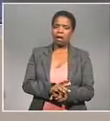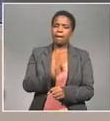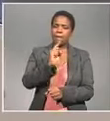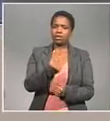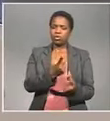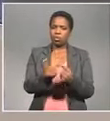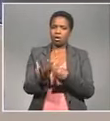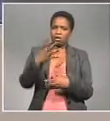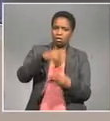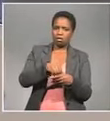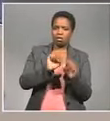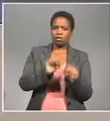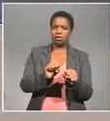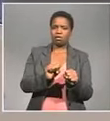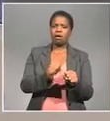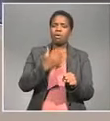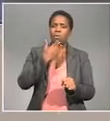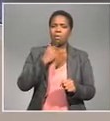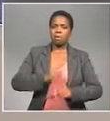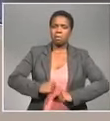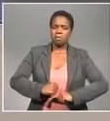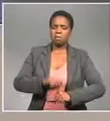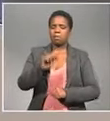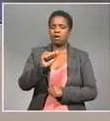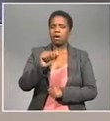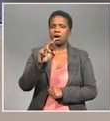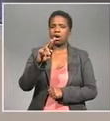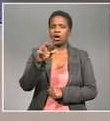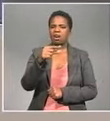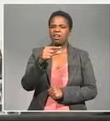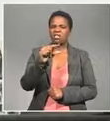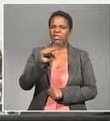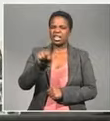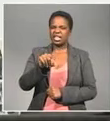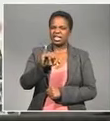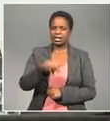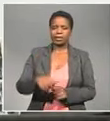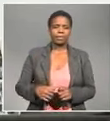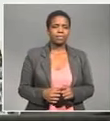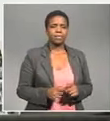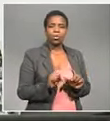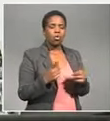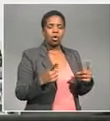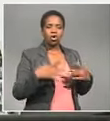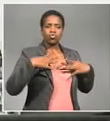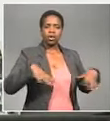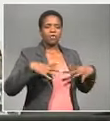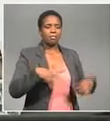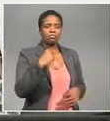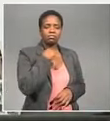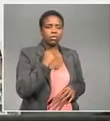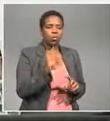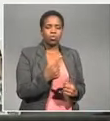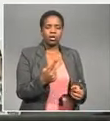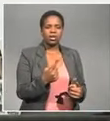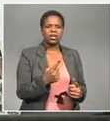implicating Angelo Agritzi in the establishment of a special projects unit we were not allowed to wear any uniform we had to wear